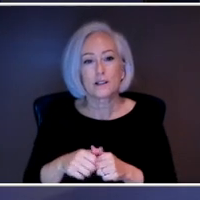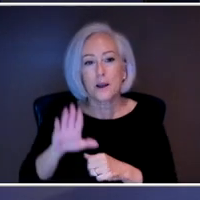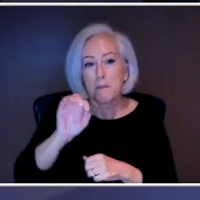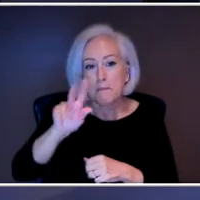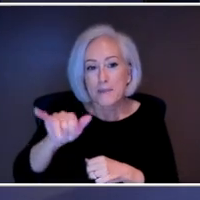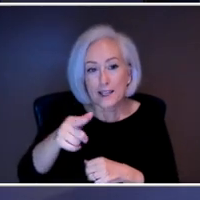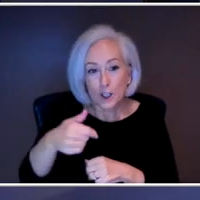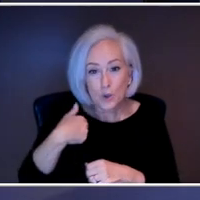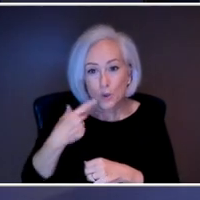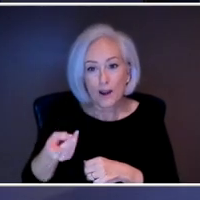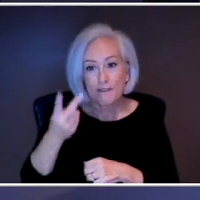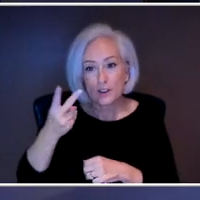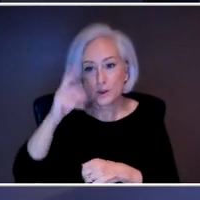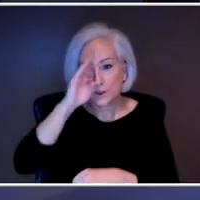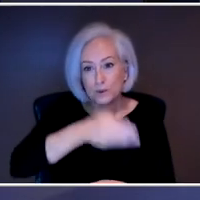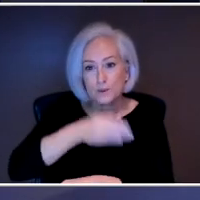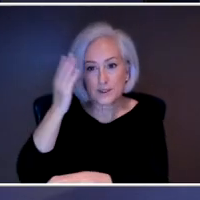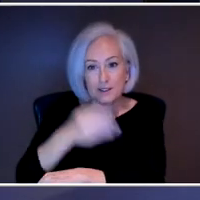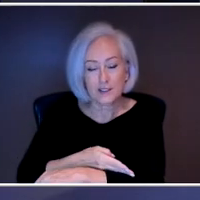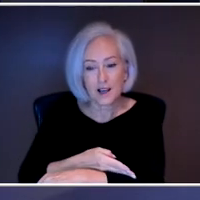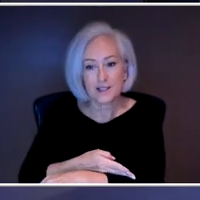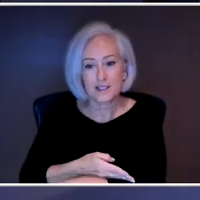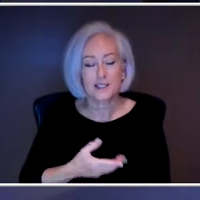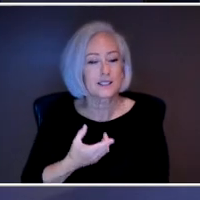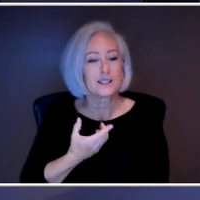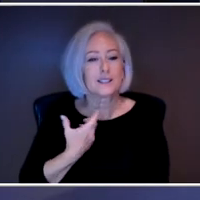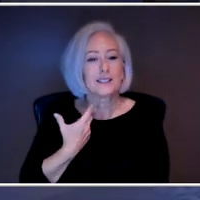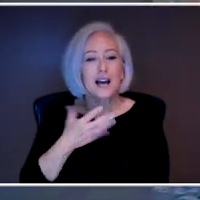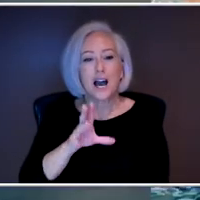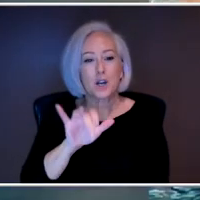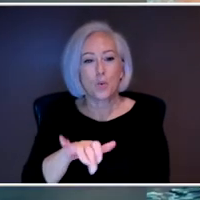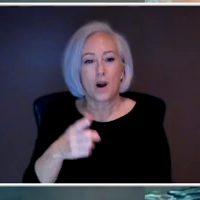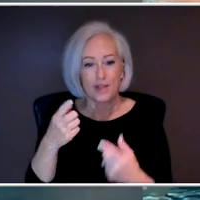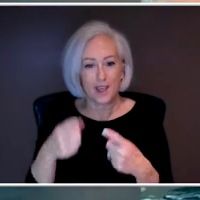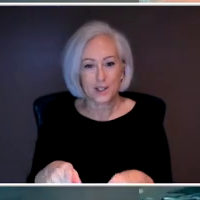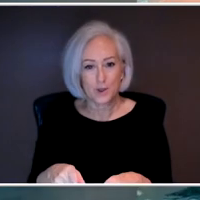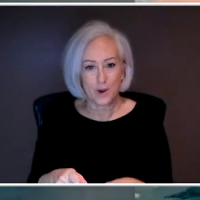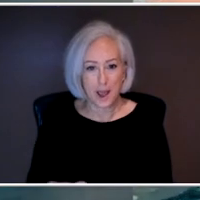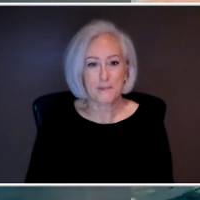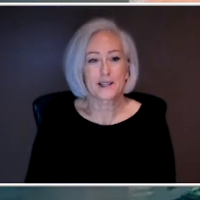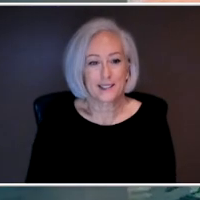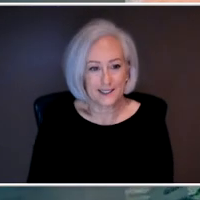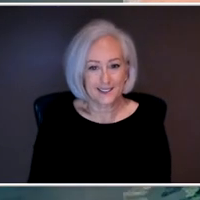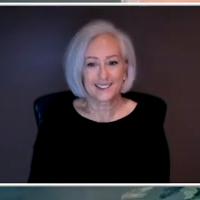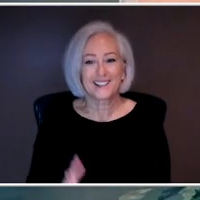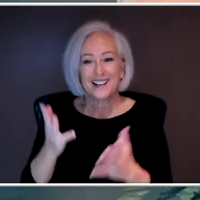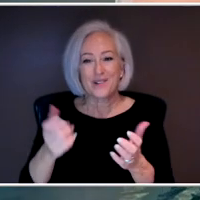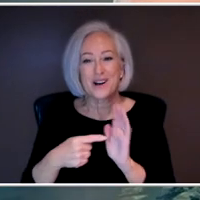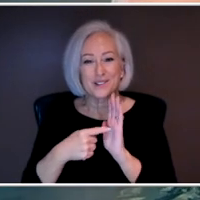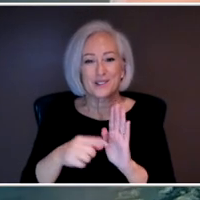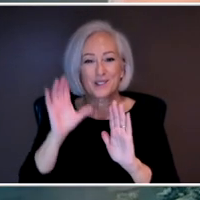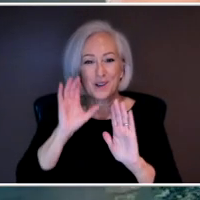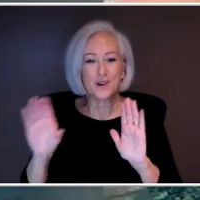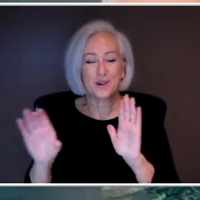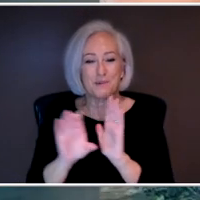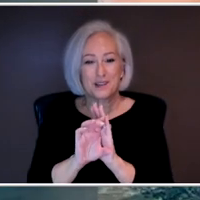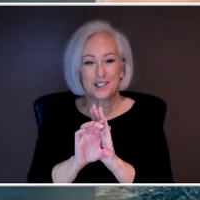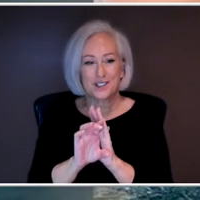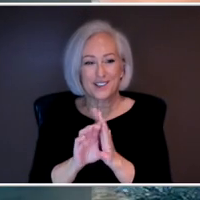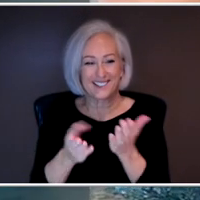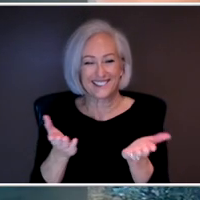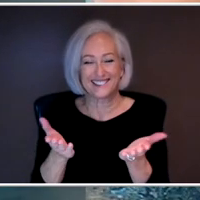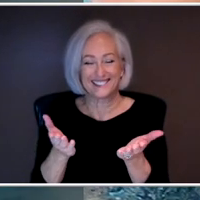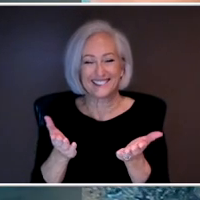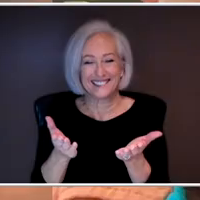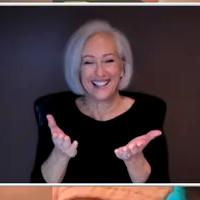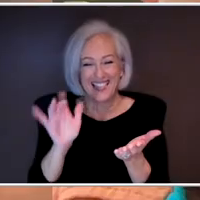You have two sons. I don't want that happening. We don't want that happening. And I want to show pictures of them because this is not your identity, what we're talking about today. That's your